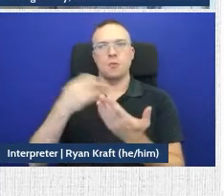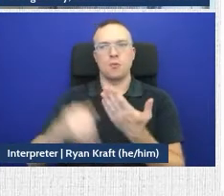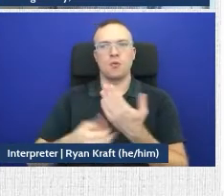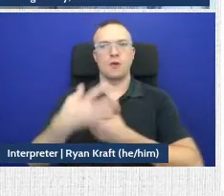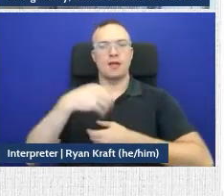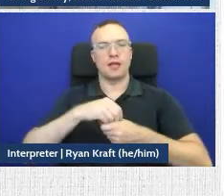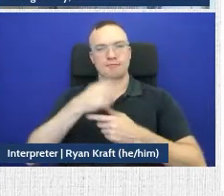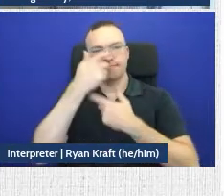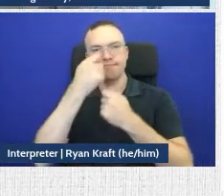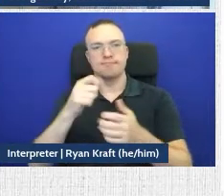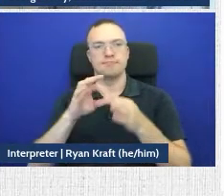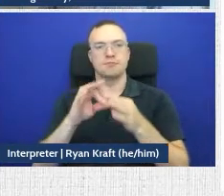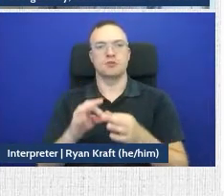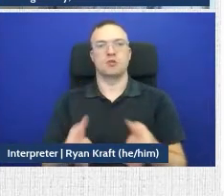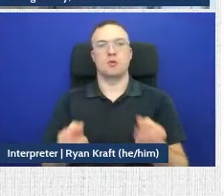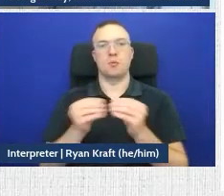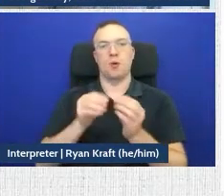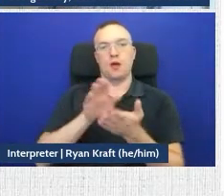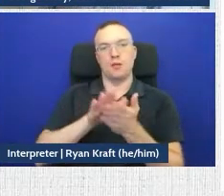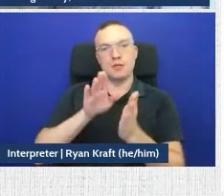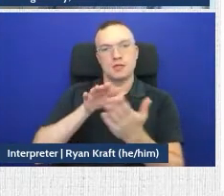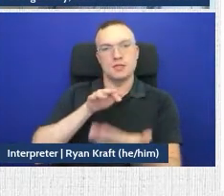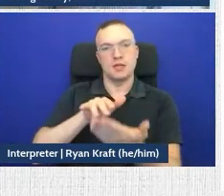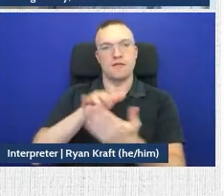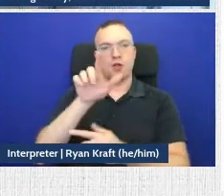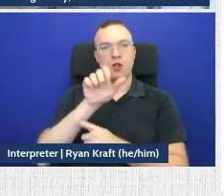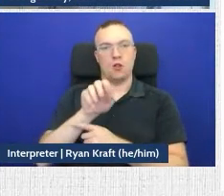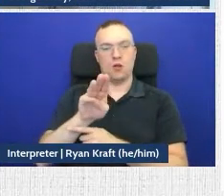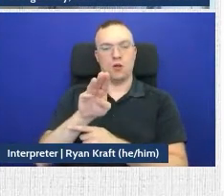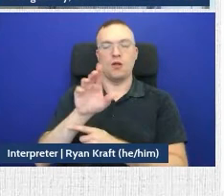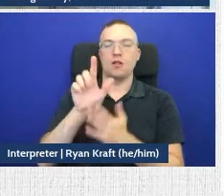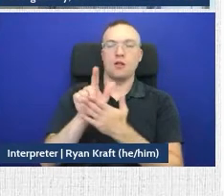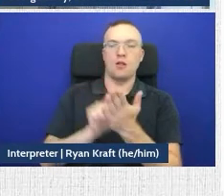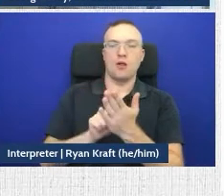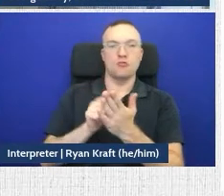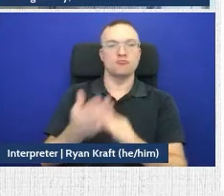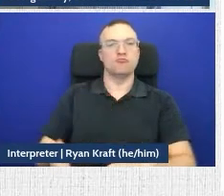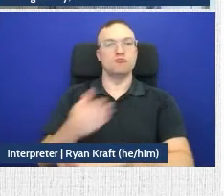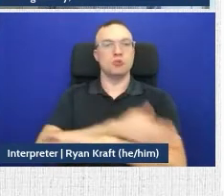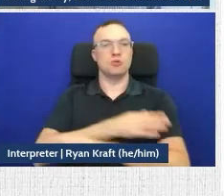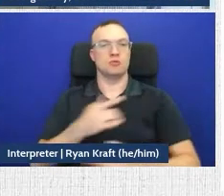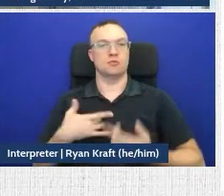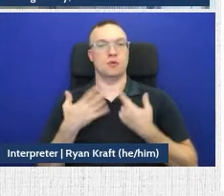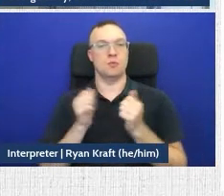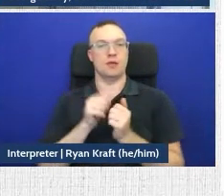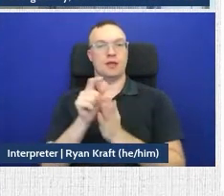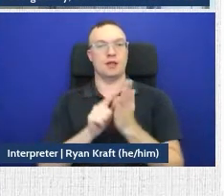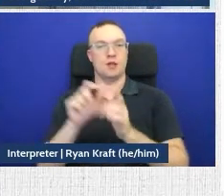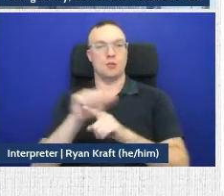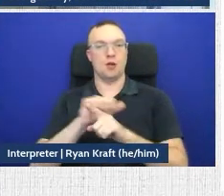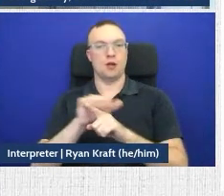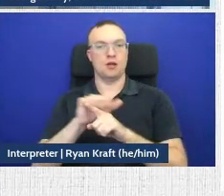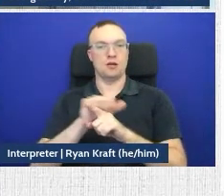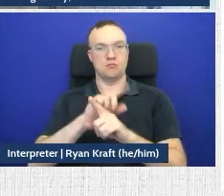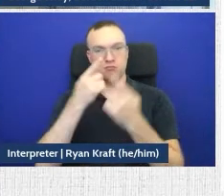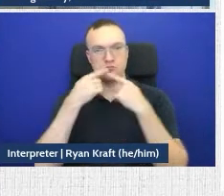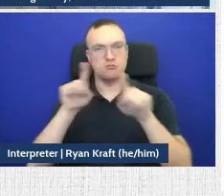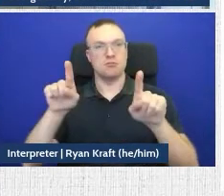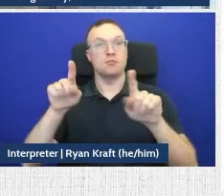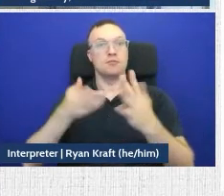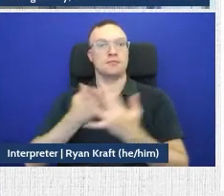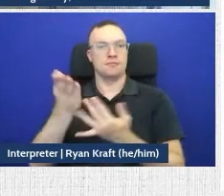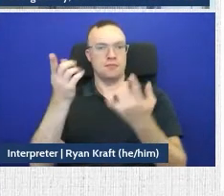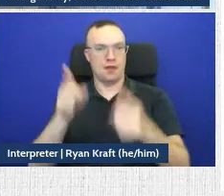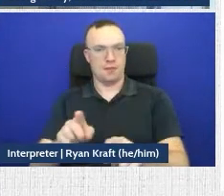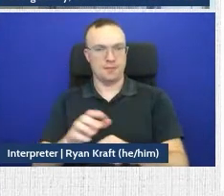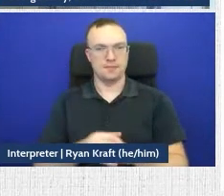in furthering the academic study of law to improve the reality of legal practice led to significant success. Throughout the course of